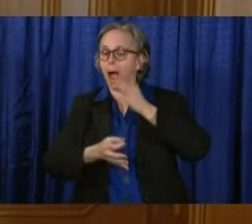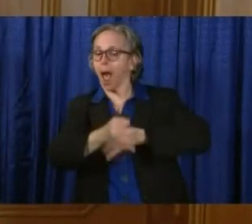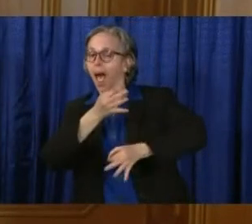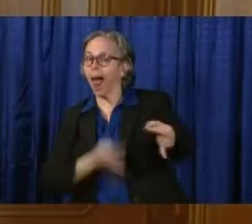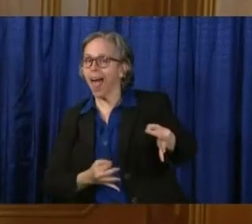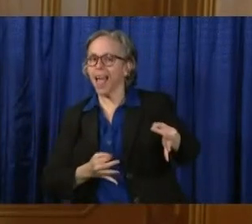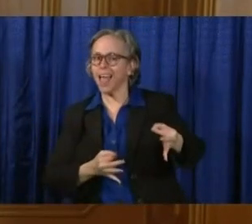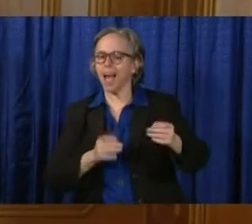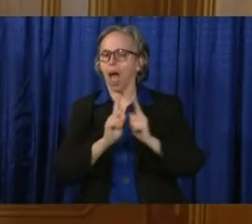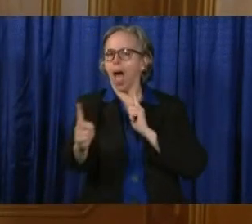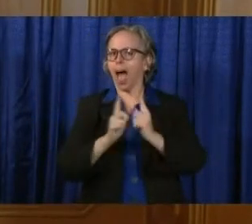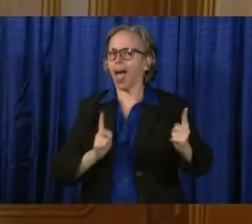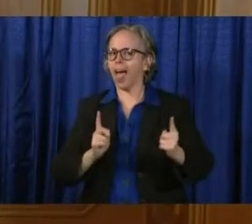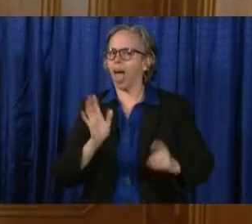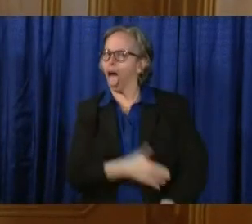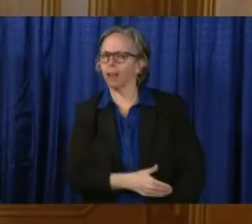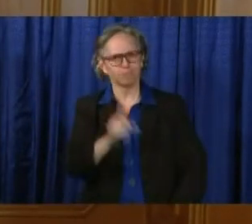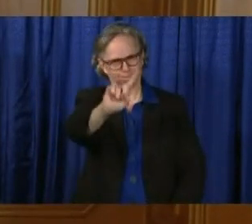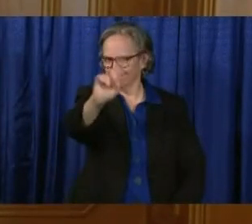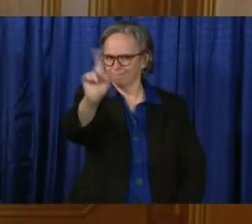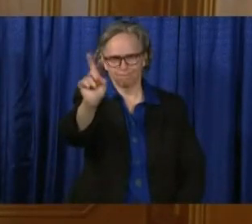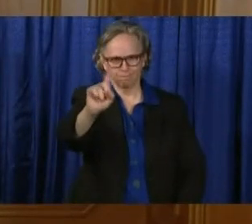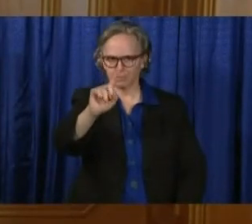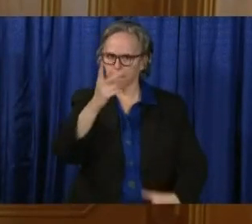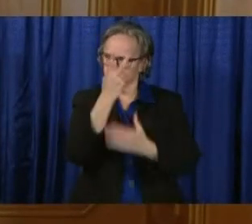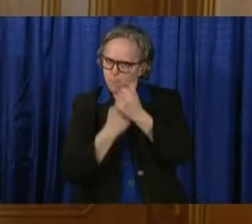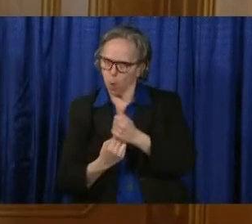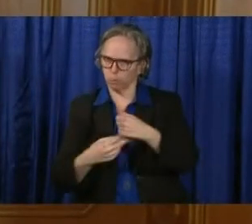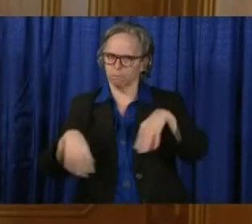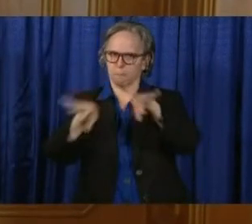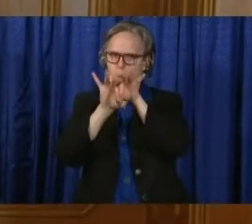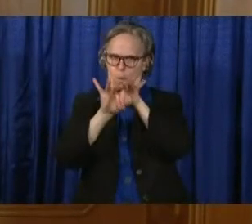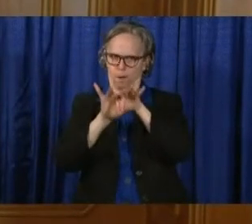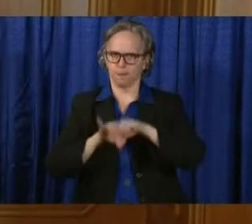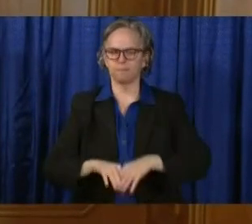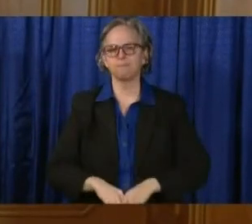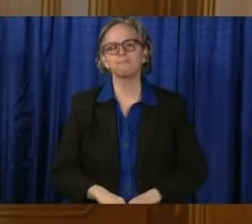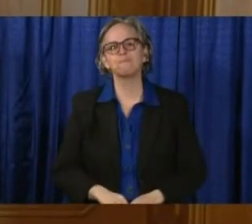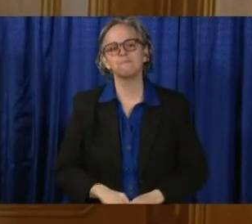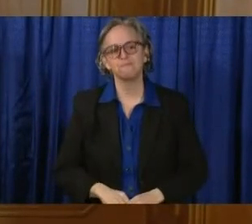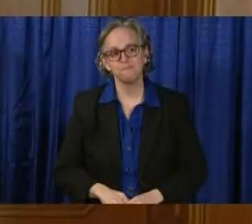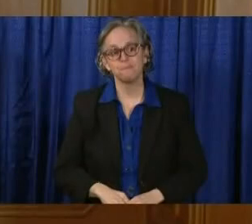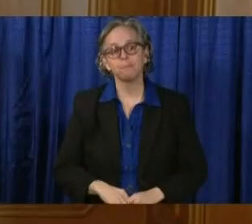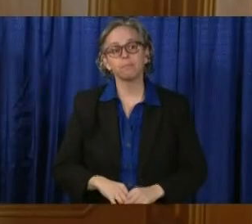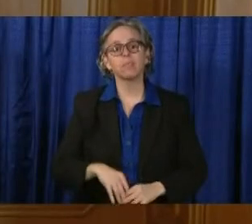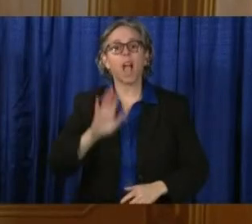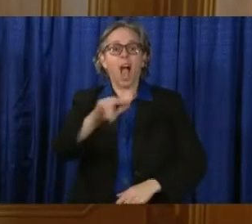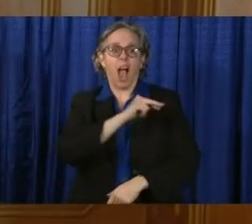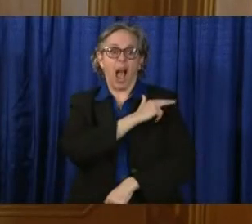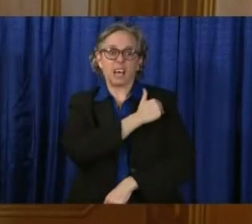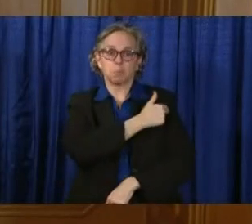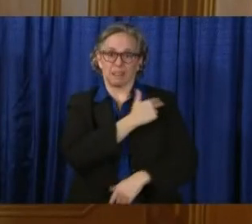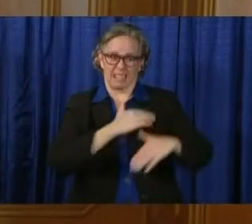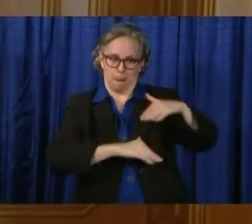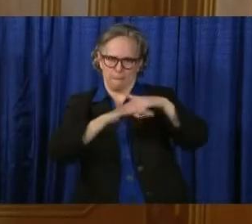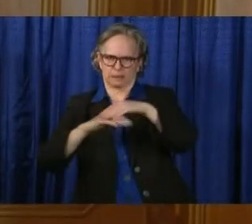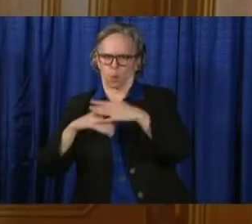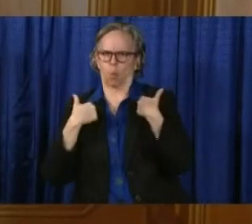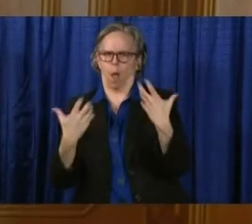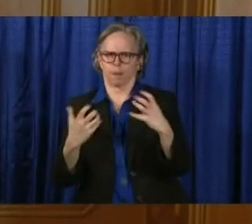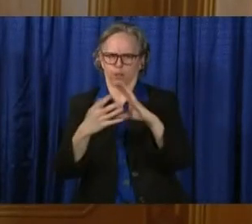in regard to our hospital capacity. Big picture, of course, is that what you are doing every single day